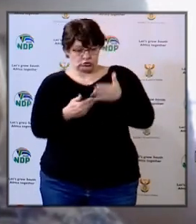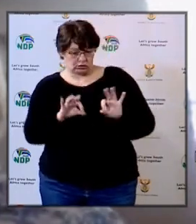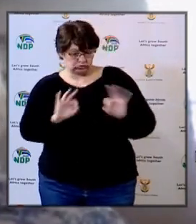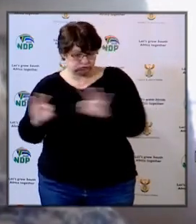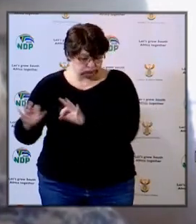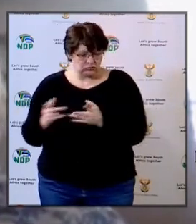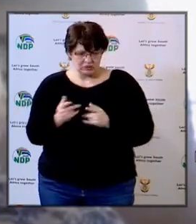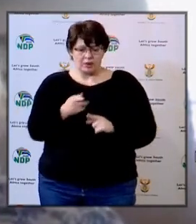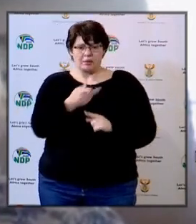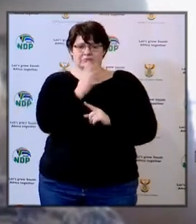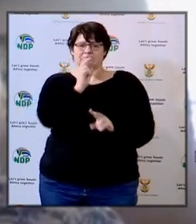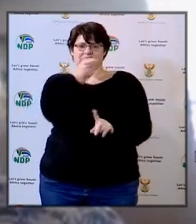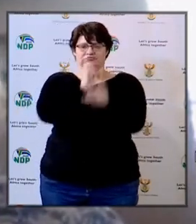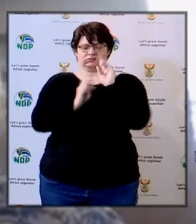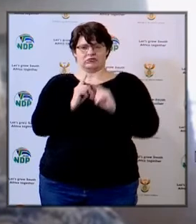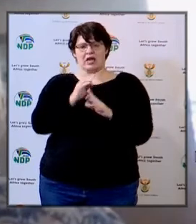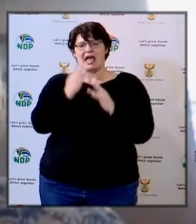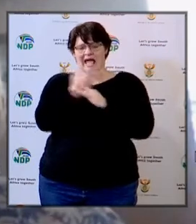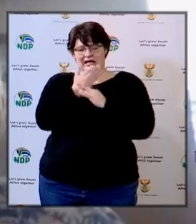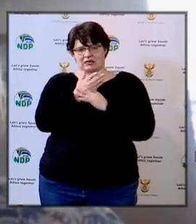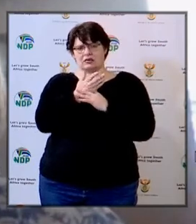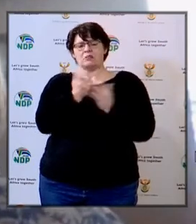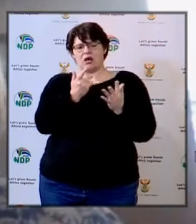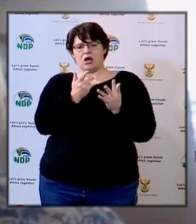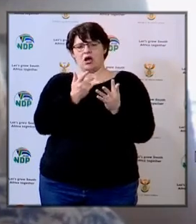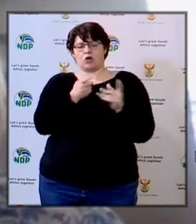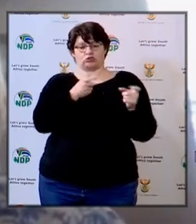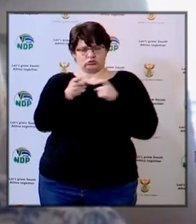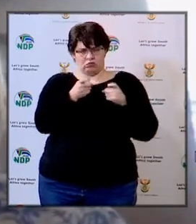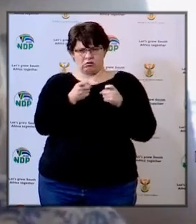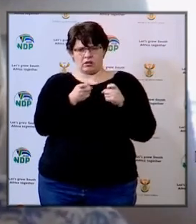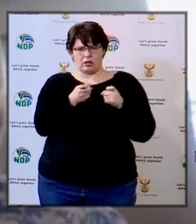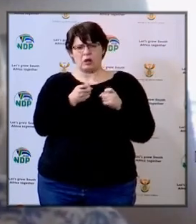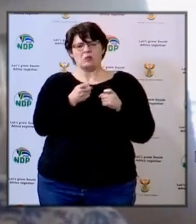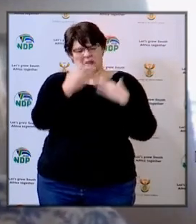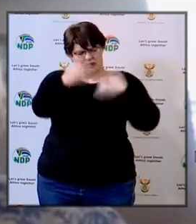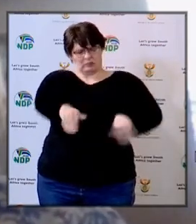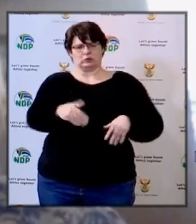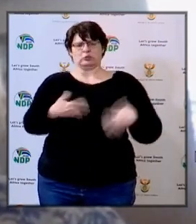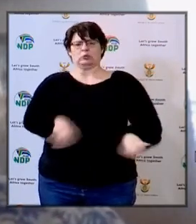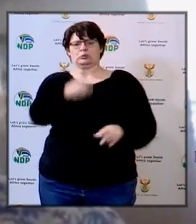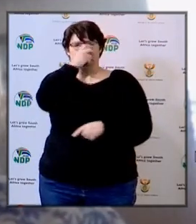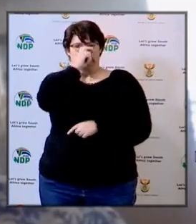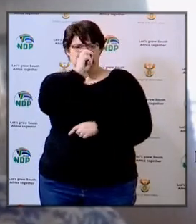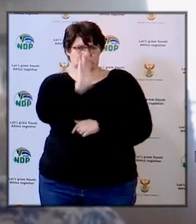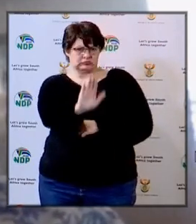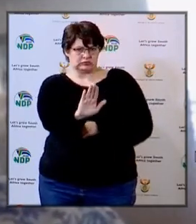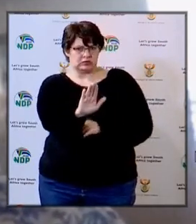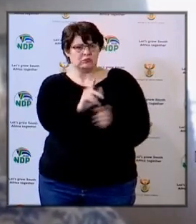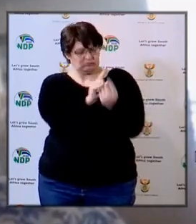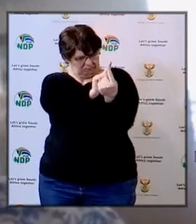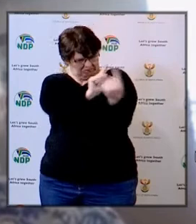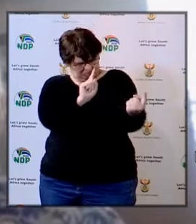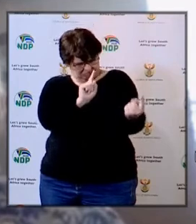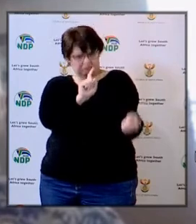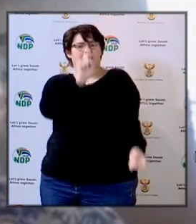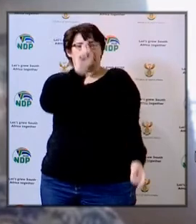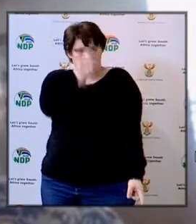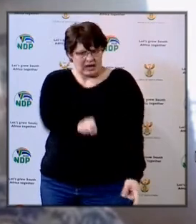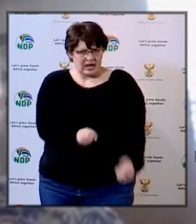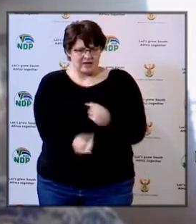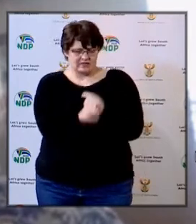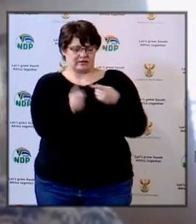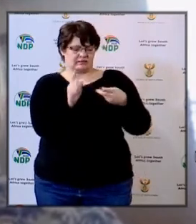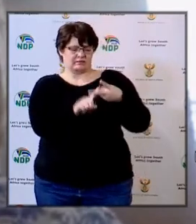right procedures in place, that access control has been strictly limited and is monitored, that physical distancing is taking